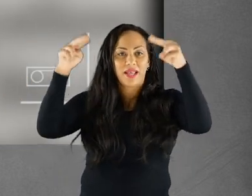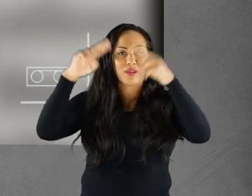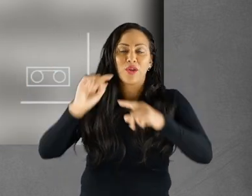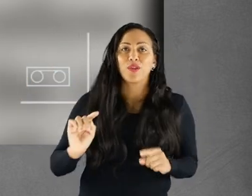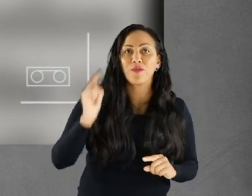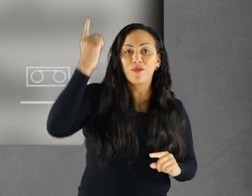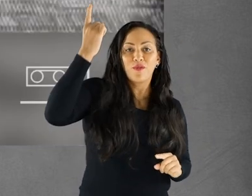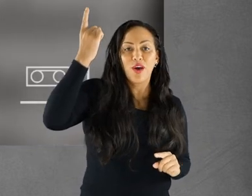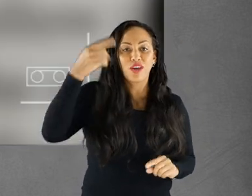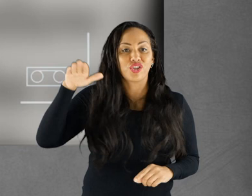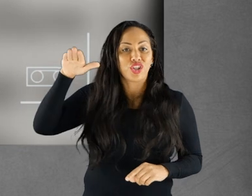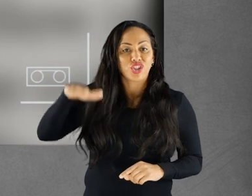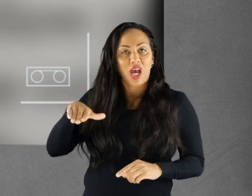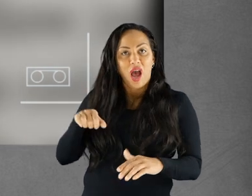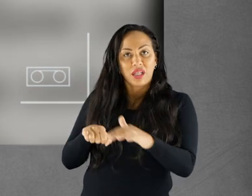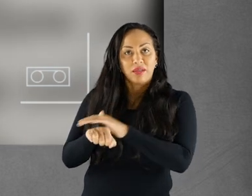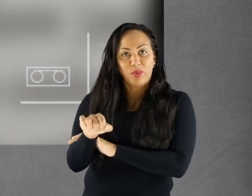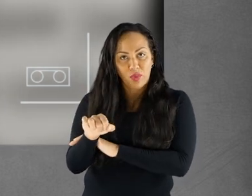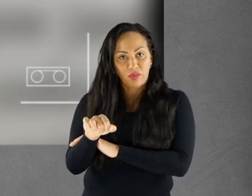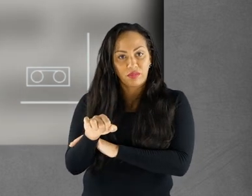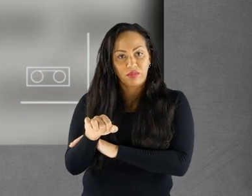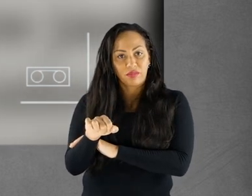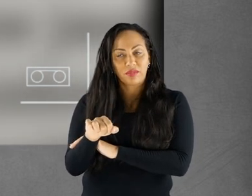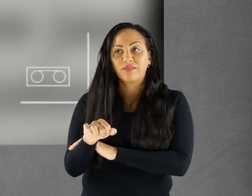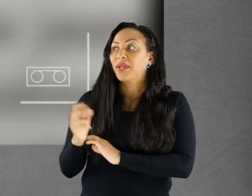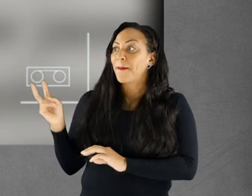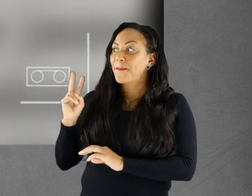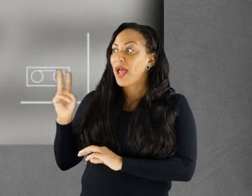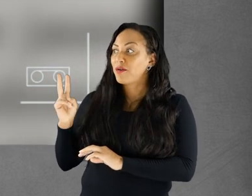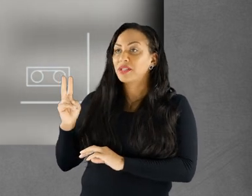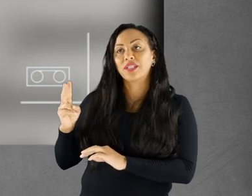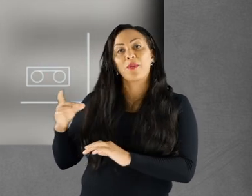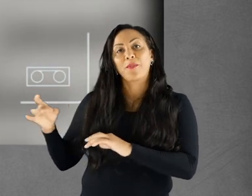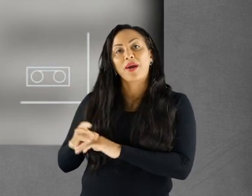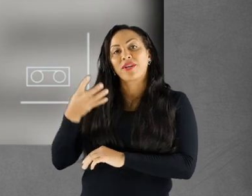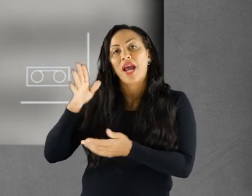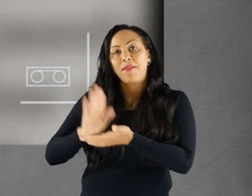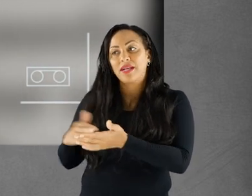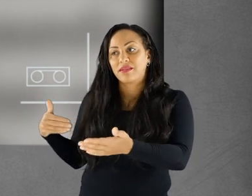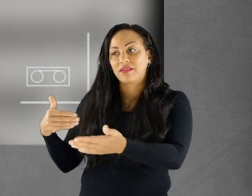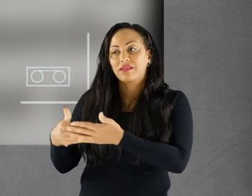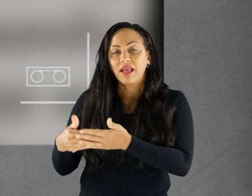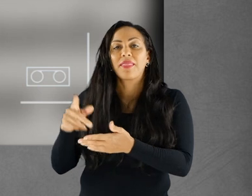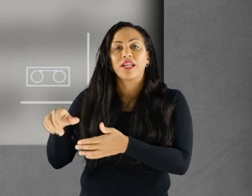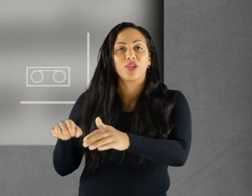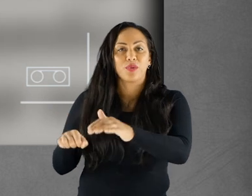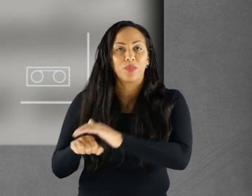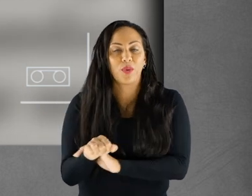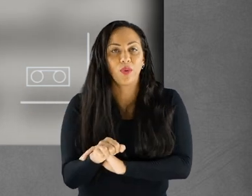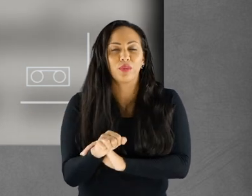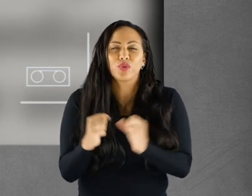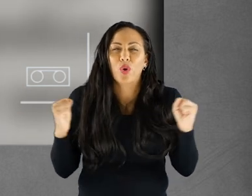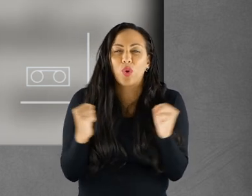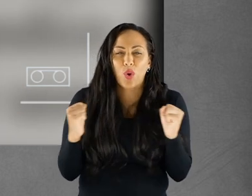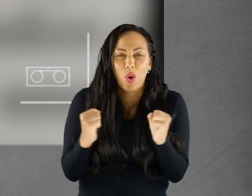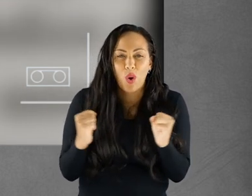the foot of the Himalayas near the river Ganges. She was a firstborn child to her parents. Her parents were married just nine